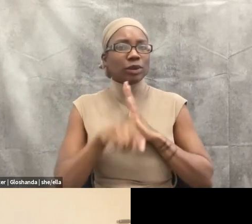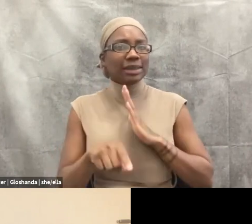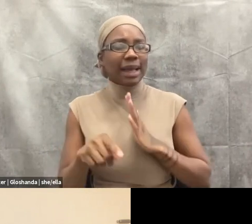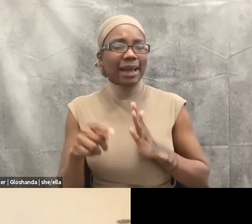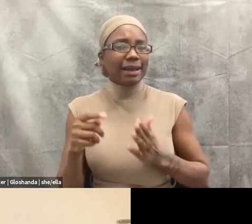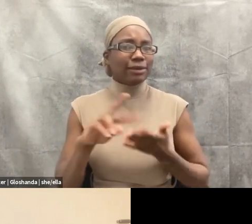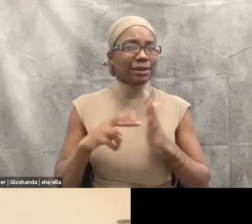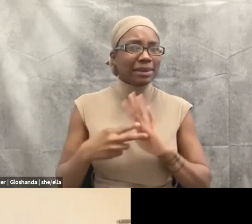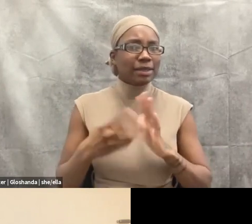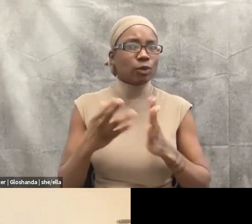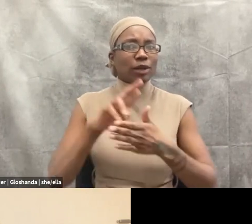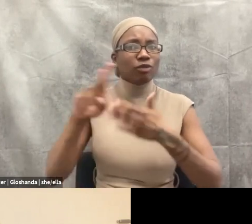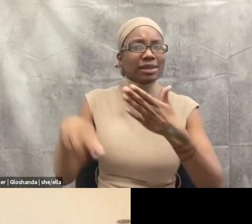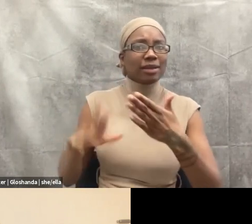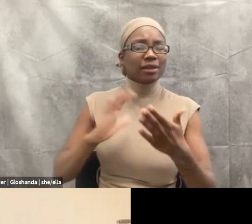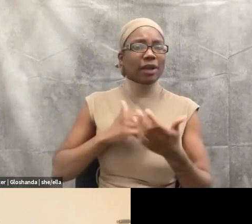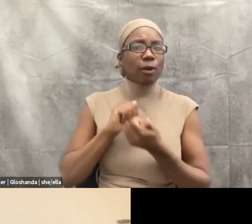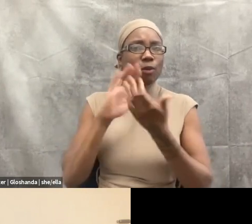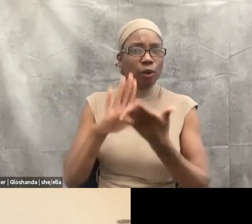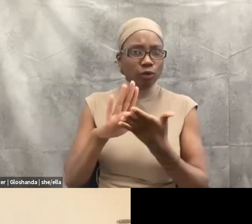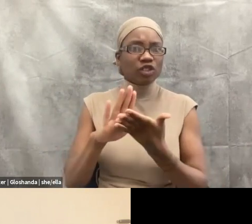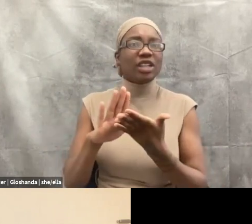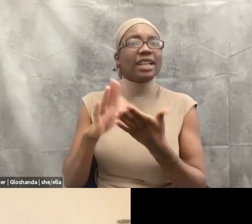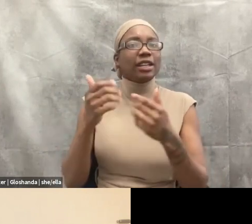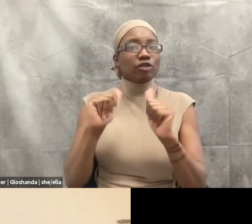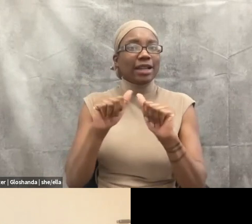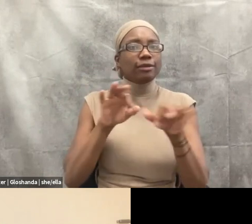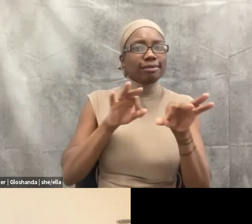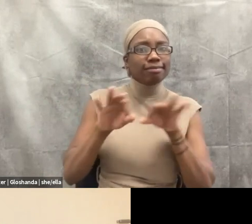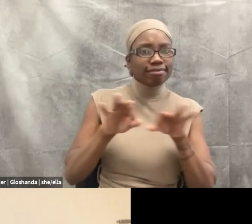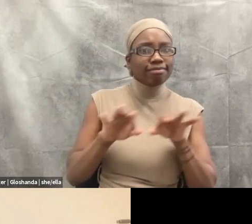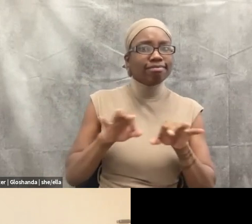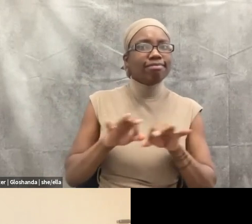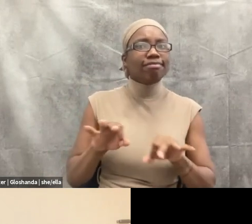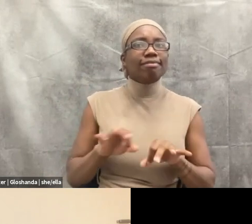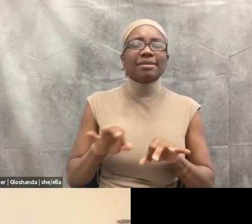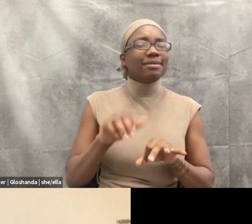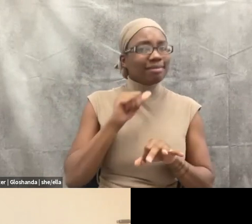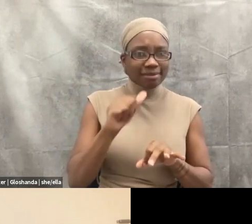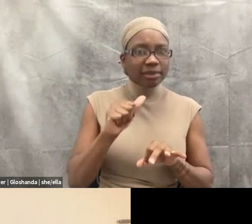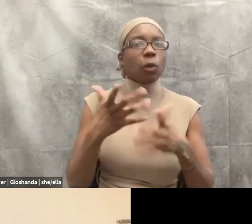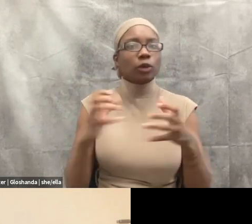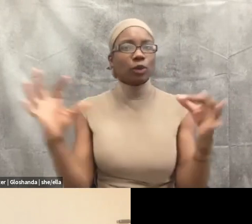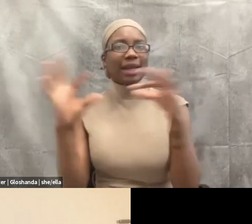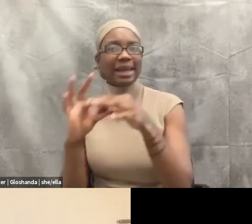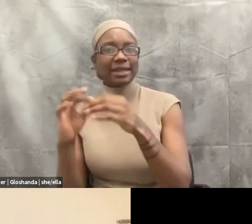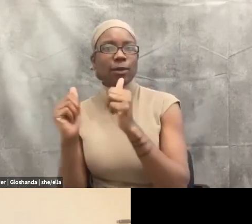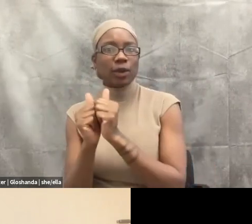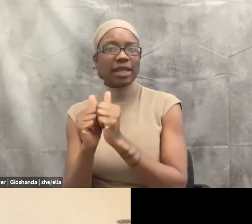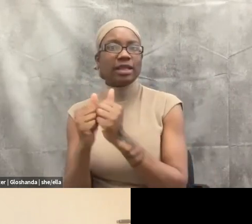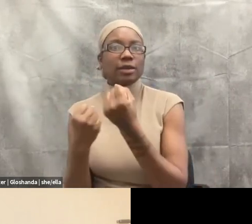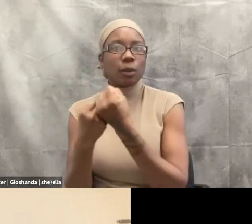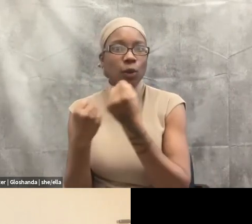someone. Um, and then I think centering lived experience in any of our work is always pretty critical. Um,